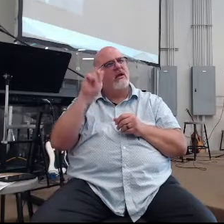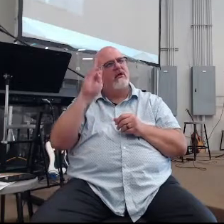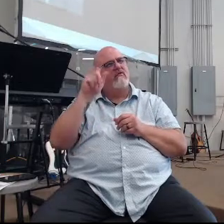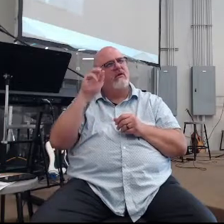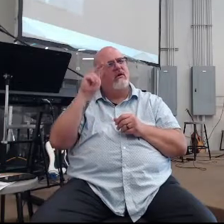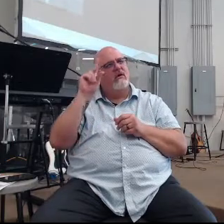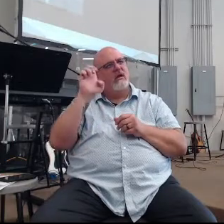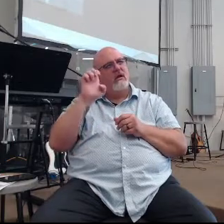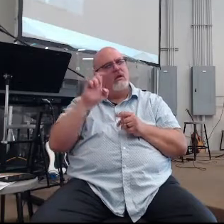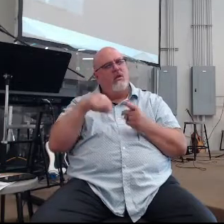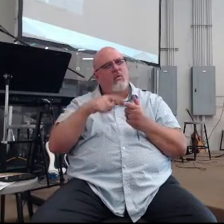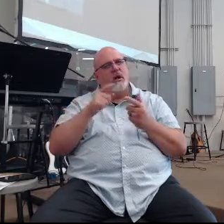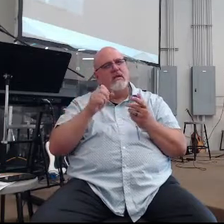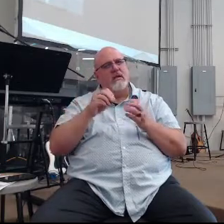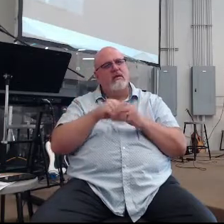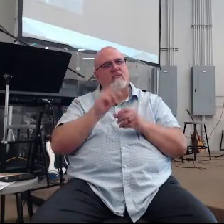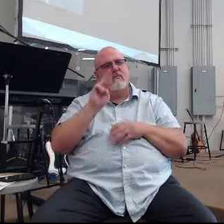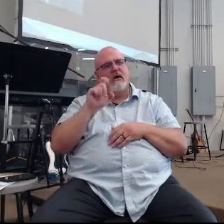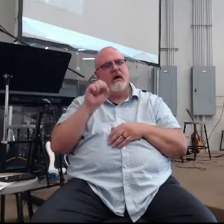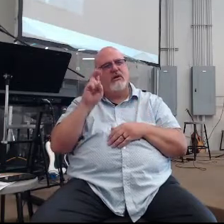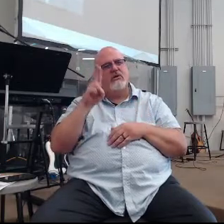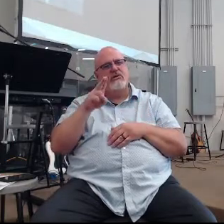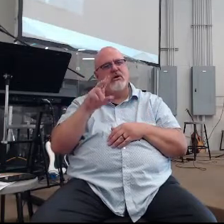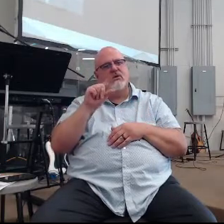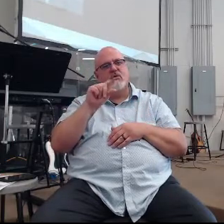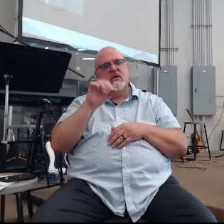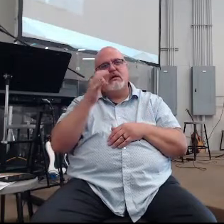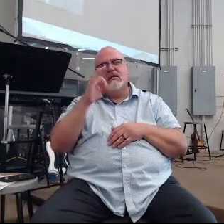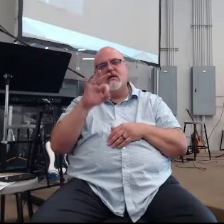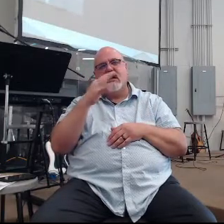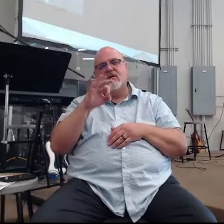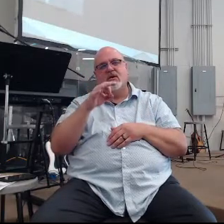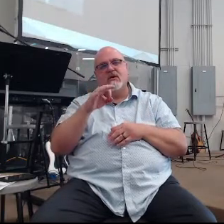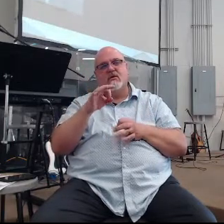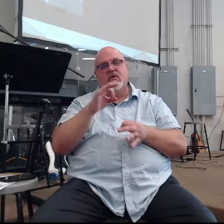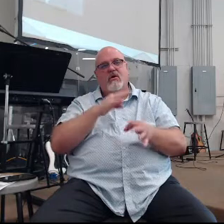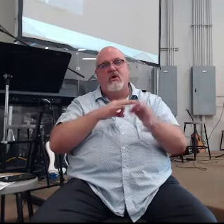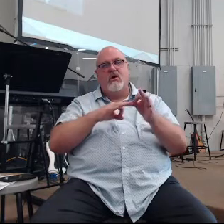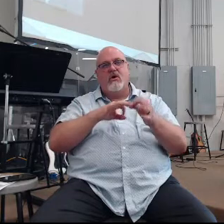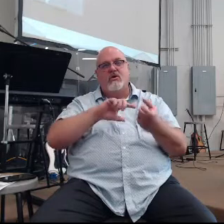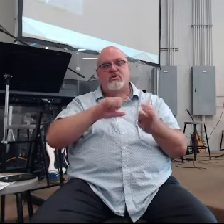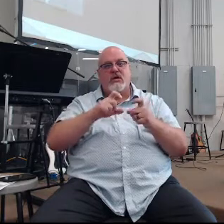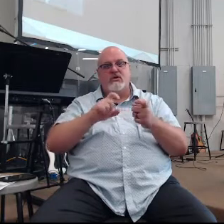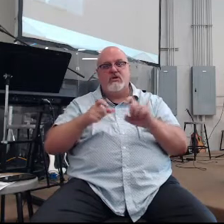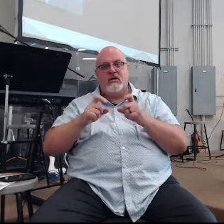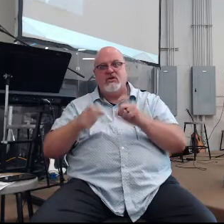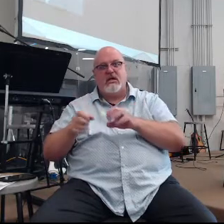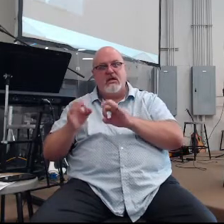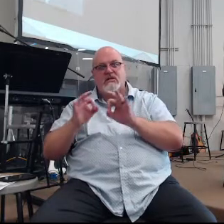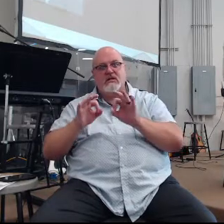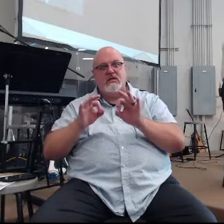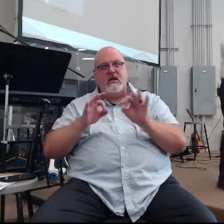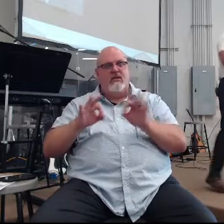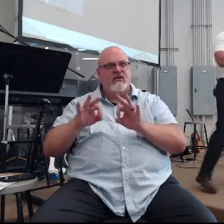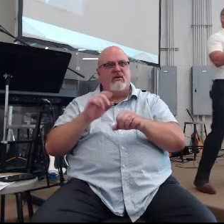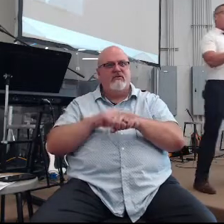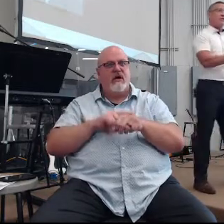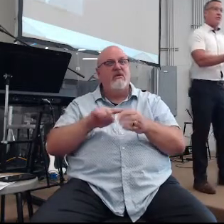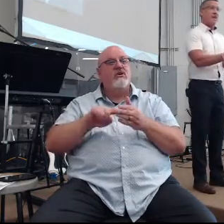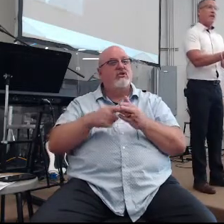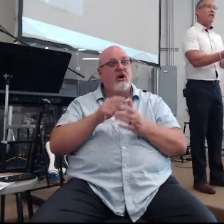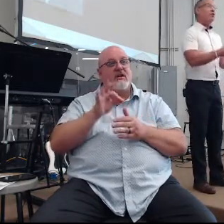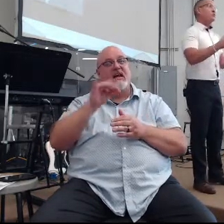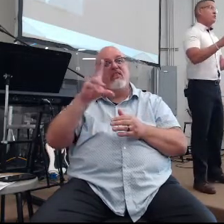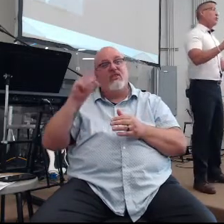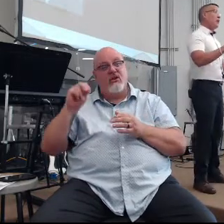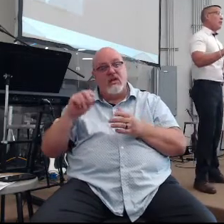School days, when in March of 2019, we rearranged our service, including our start time. It used to start at 9.30, started